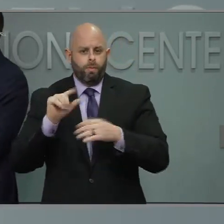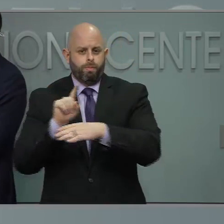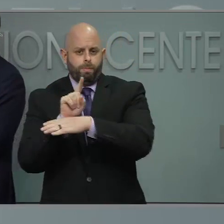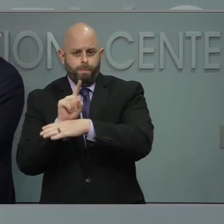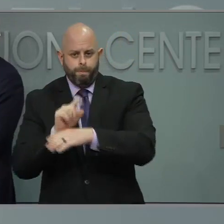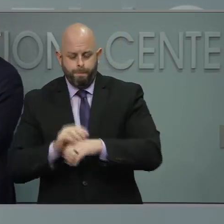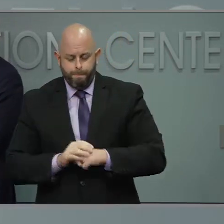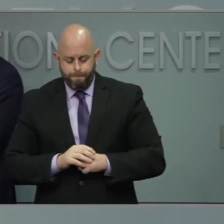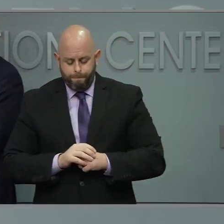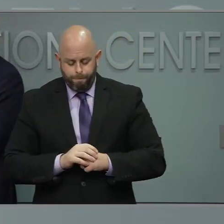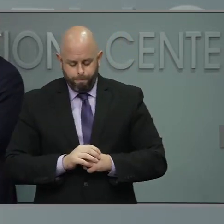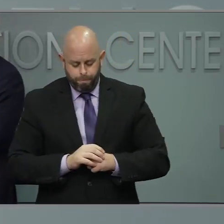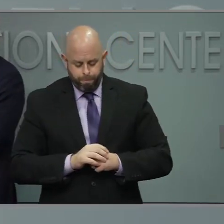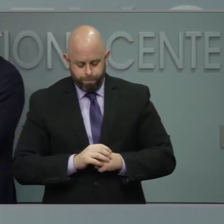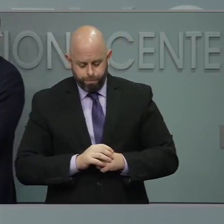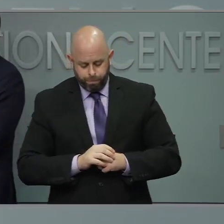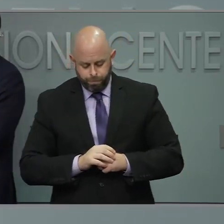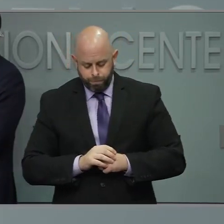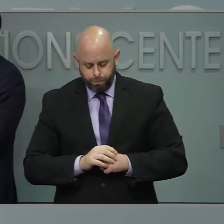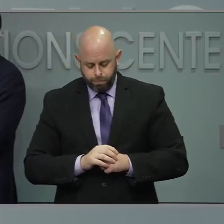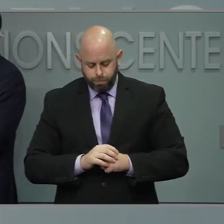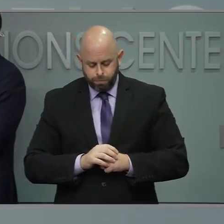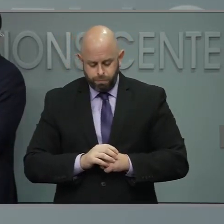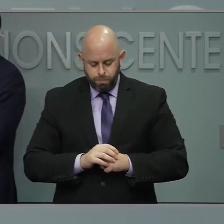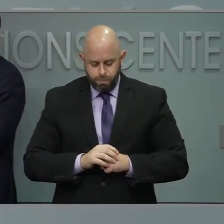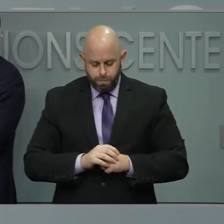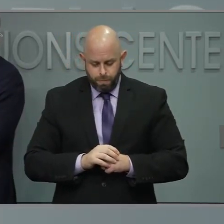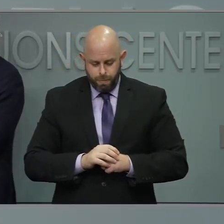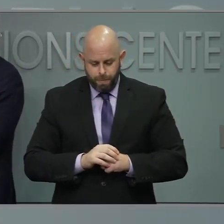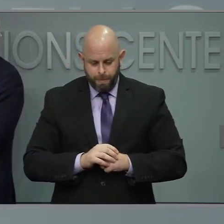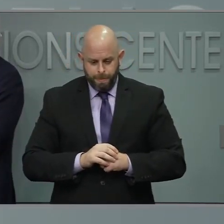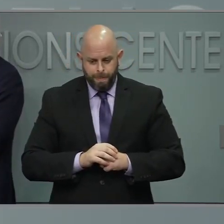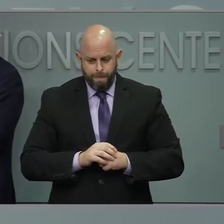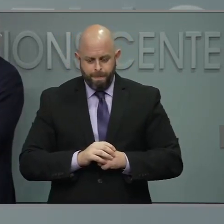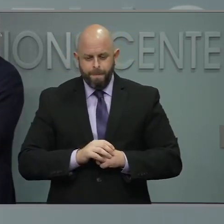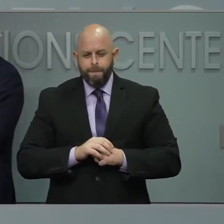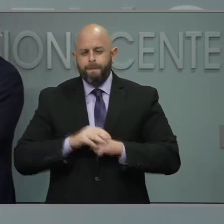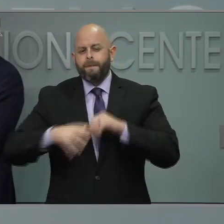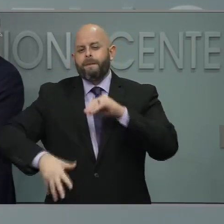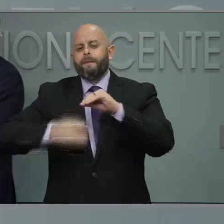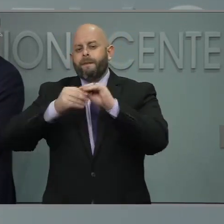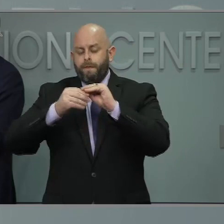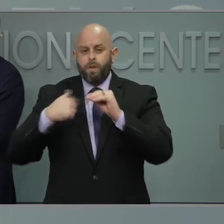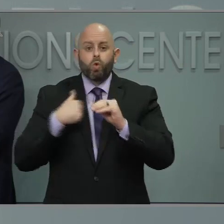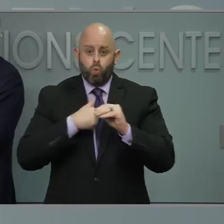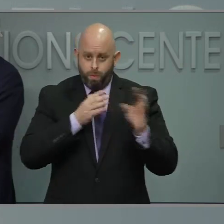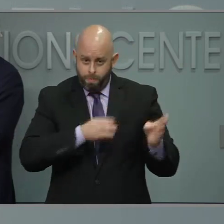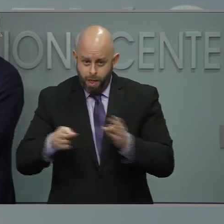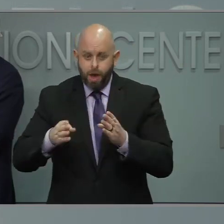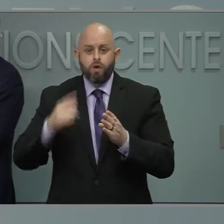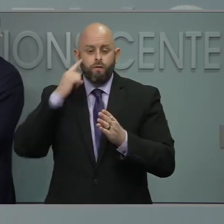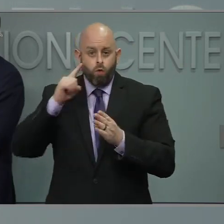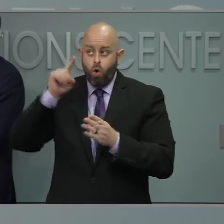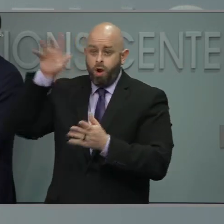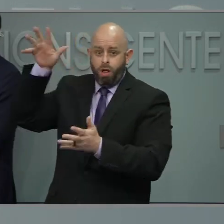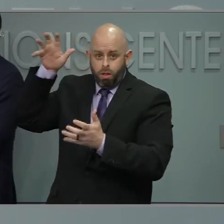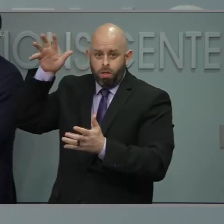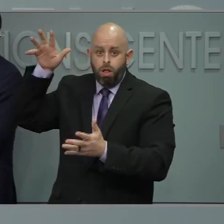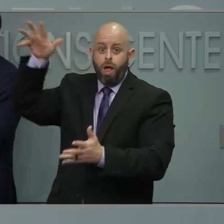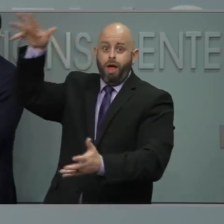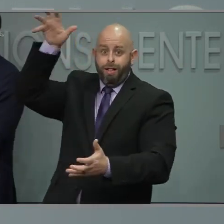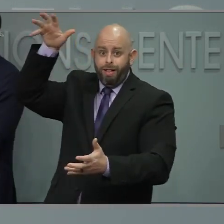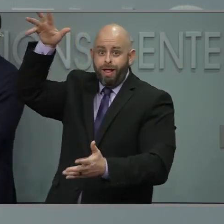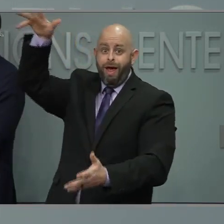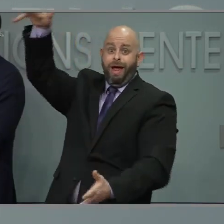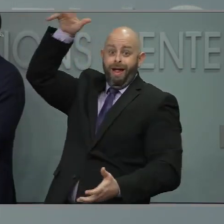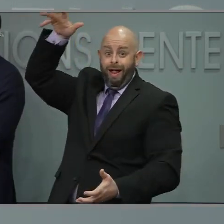The only thing I would add is, again, it's we are planning for increased capacity as we move forward into the future. It's why we want